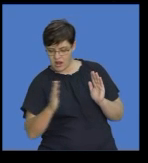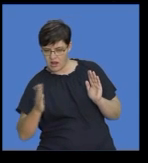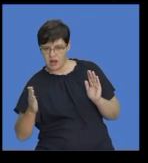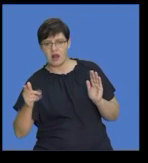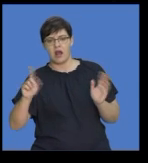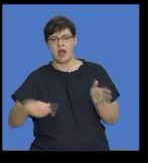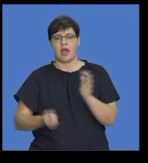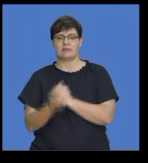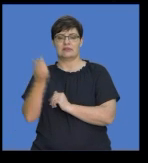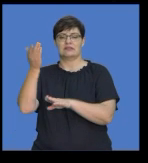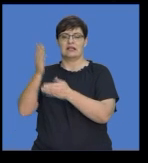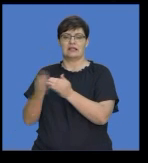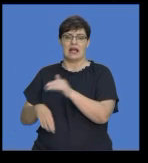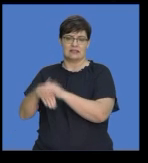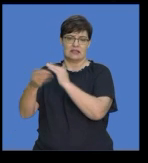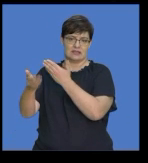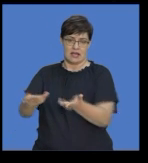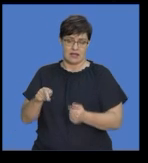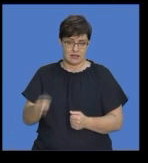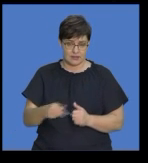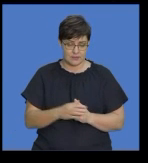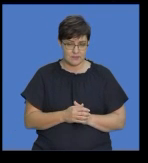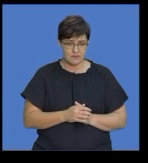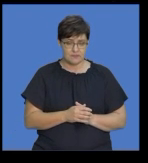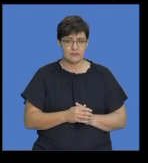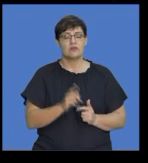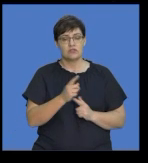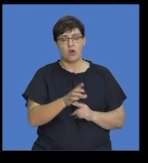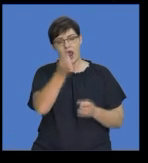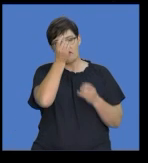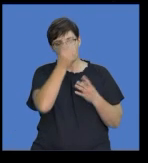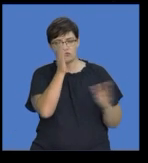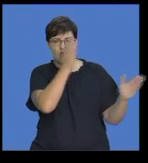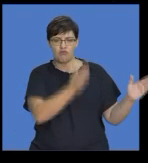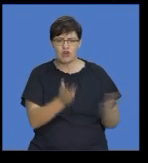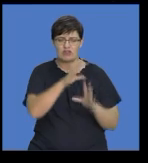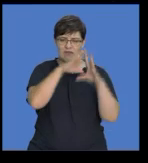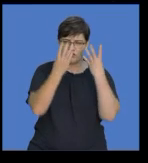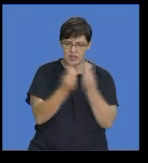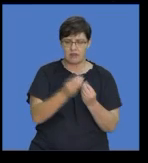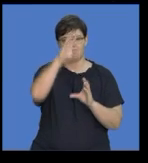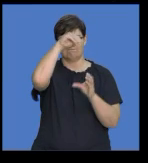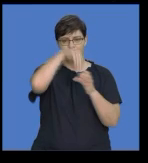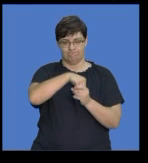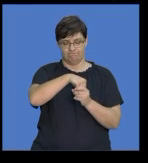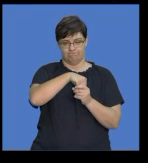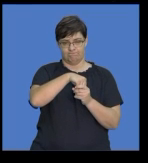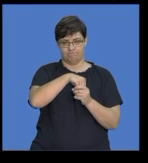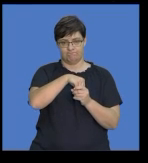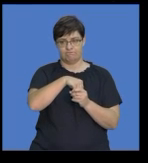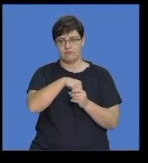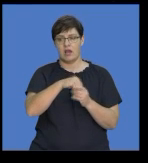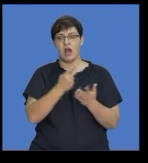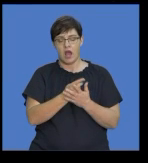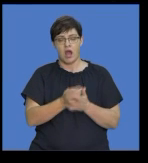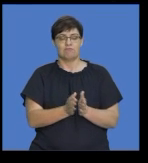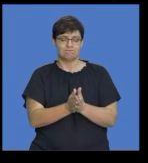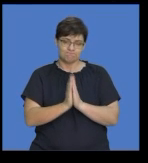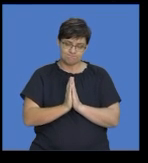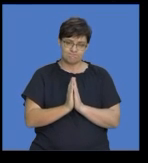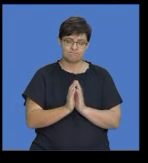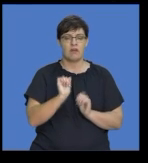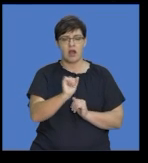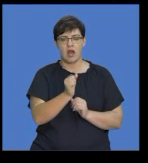unfolded. Okay. So, details about the funeral arrangements also need to be included. And requests about